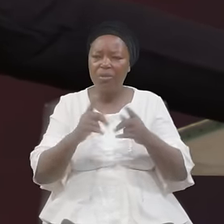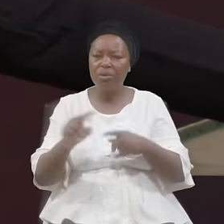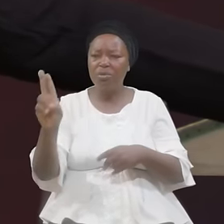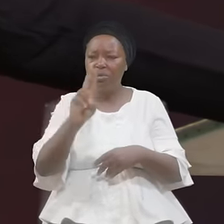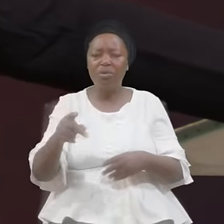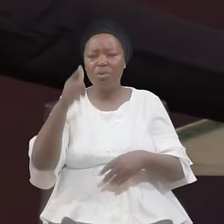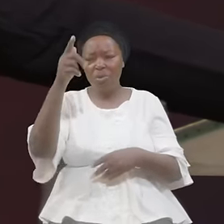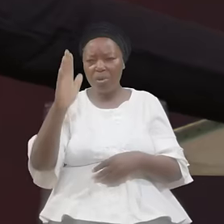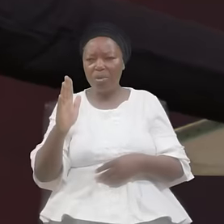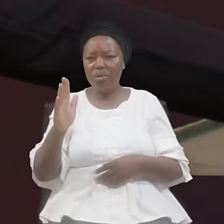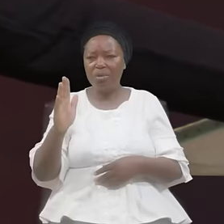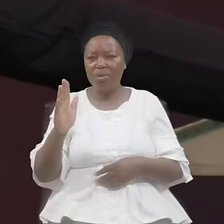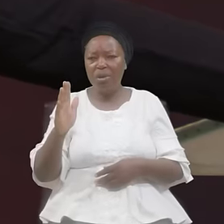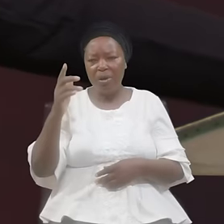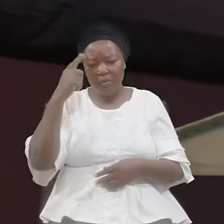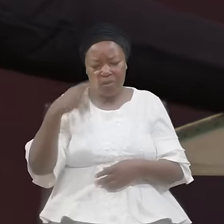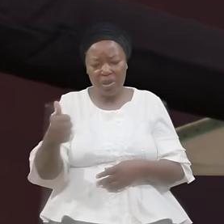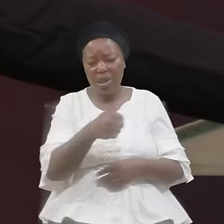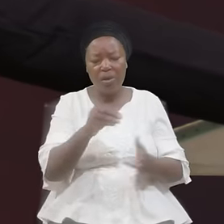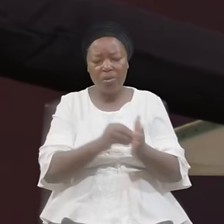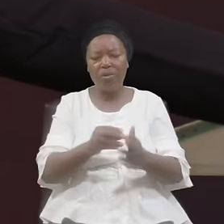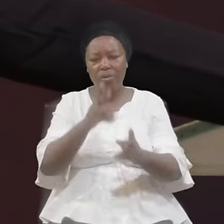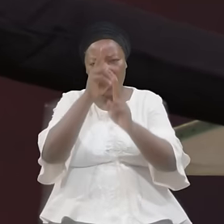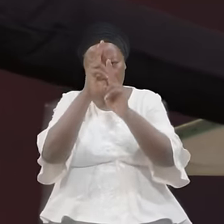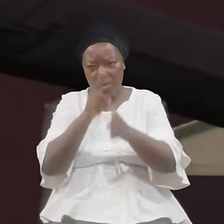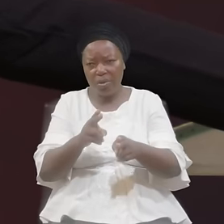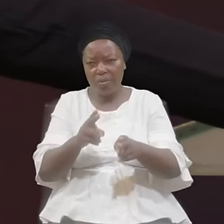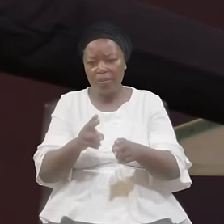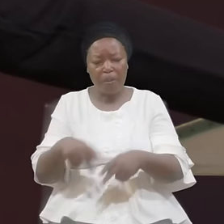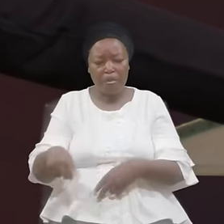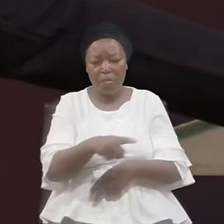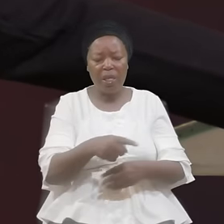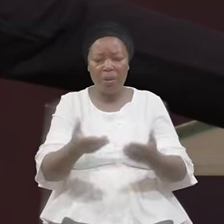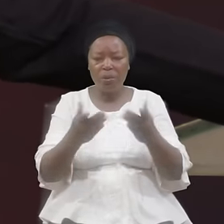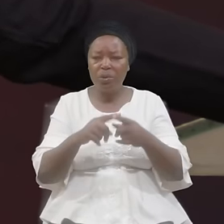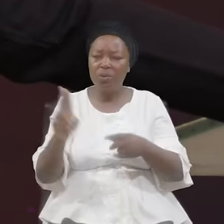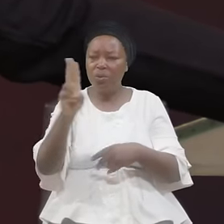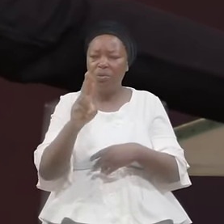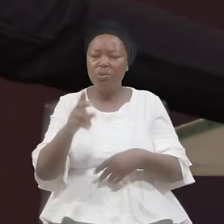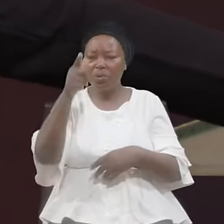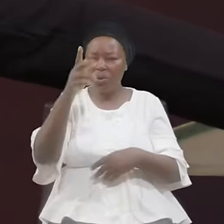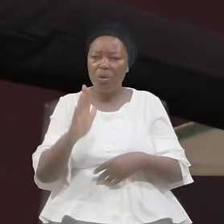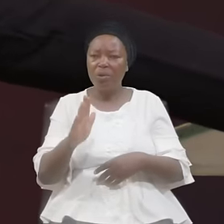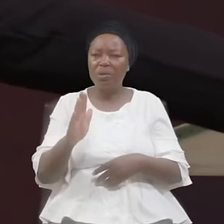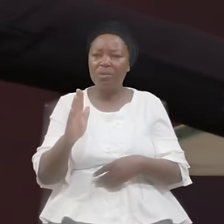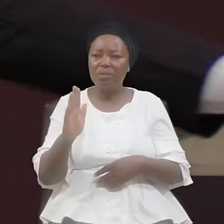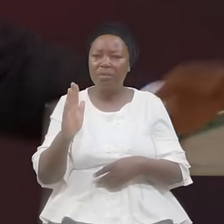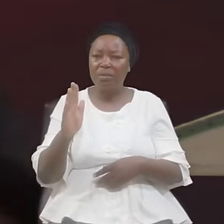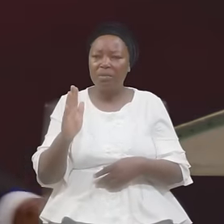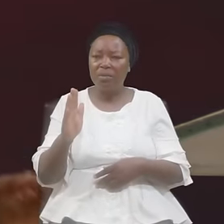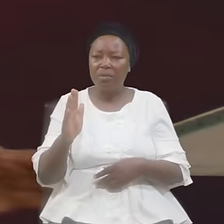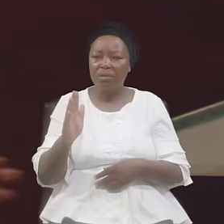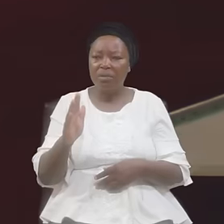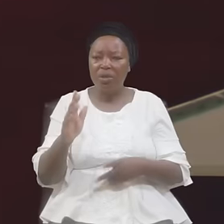God For their own honor For They want to use God For